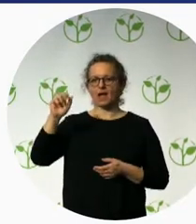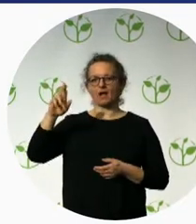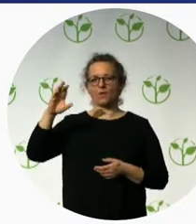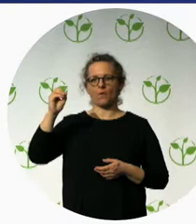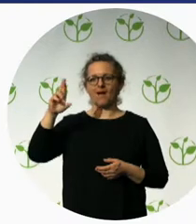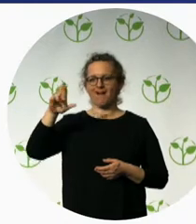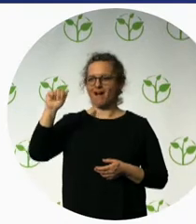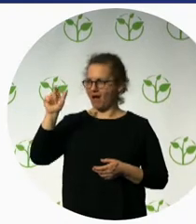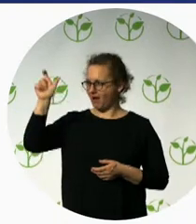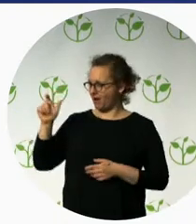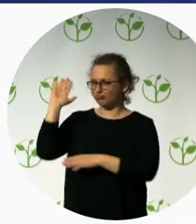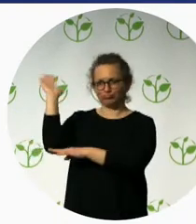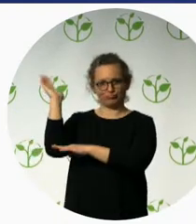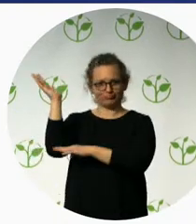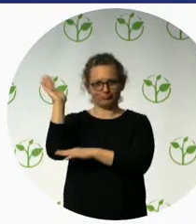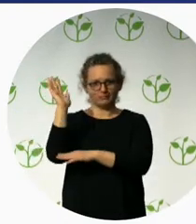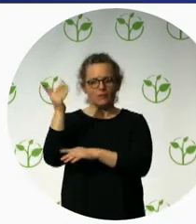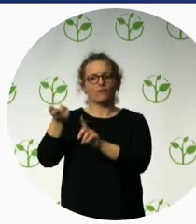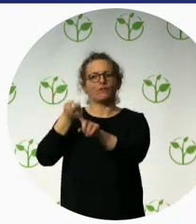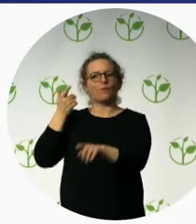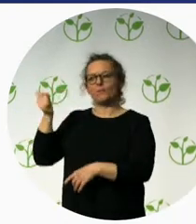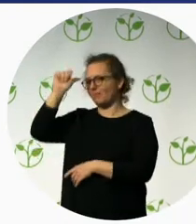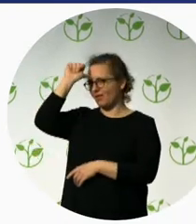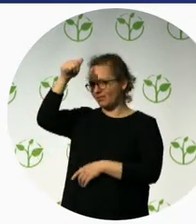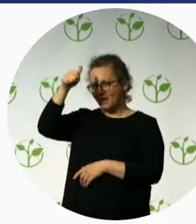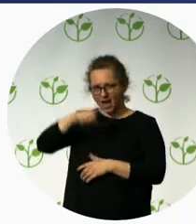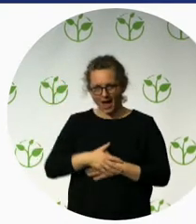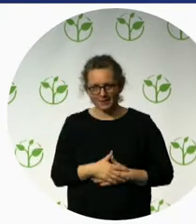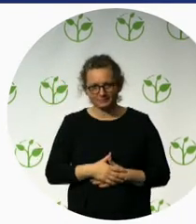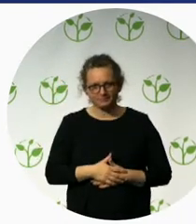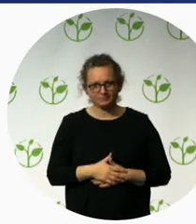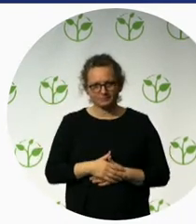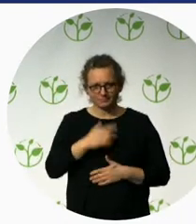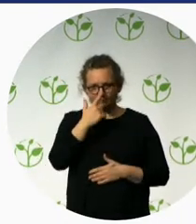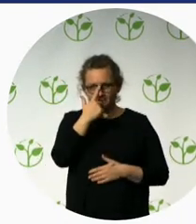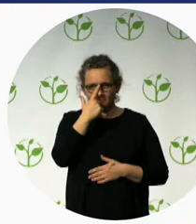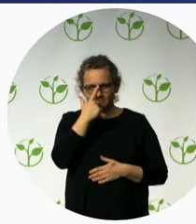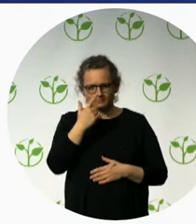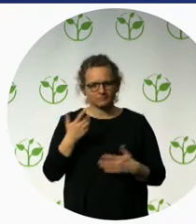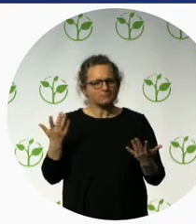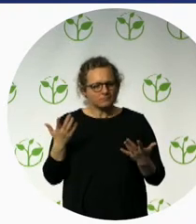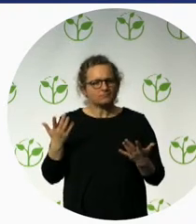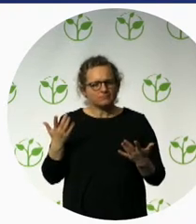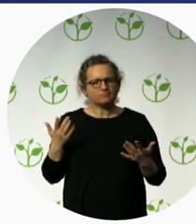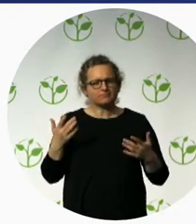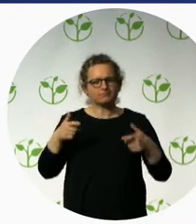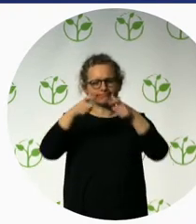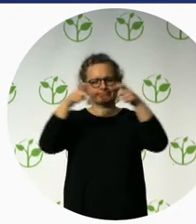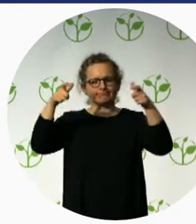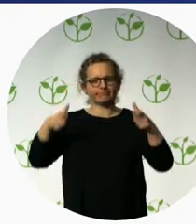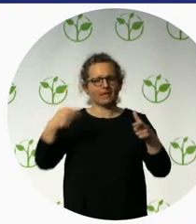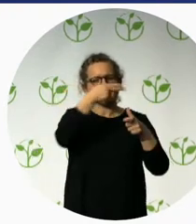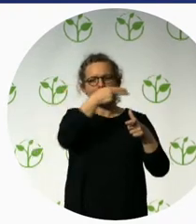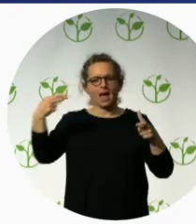the founder of Planet Abled, an organization which provides accessible and inclusive travel solutions for people